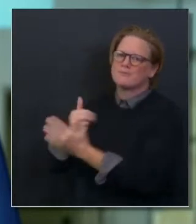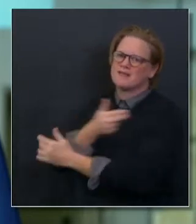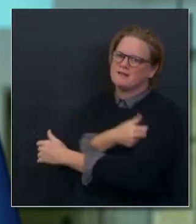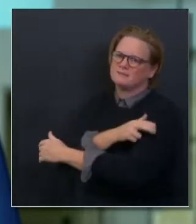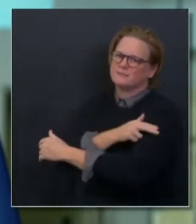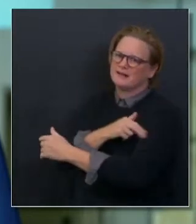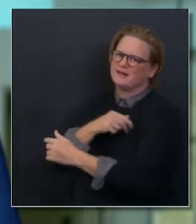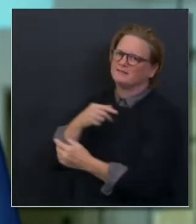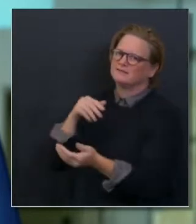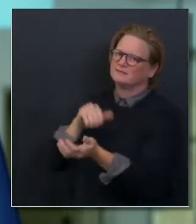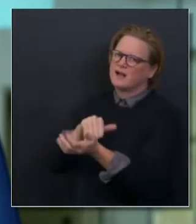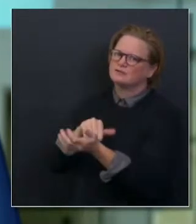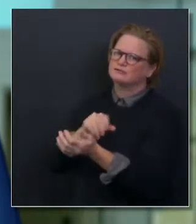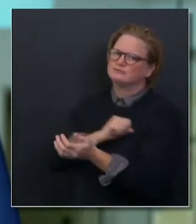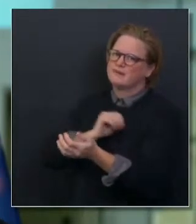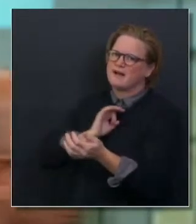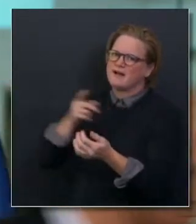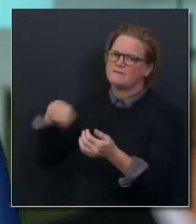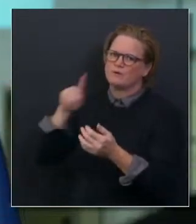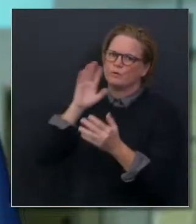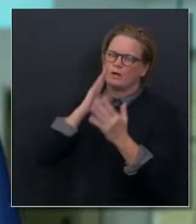really over the last couple of weeks.